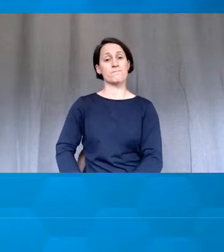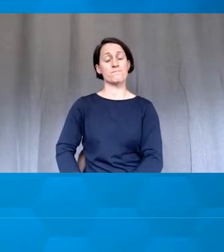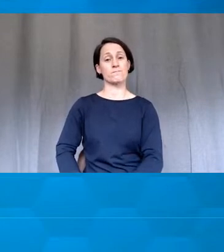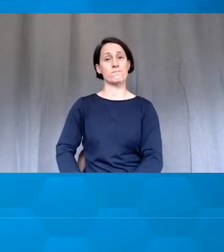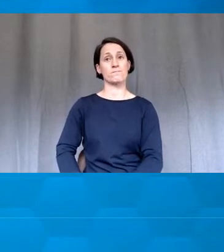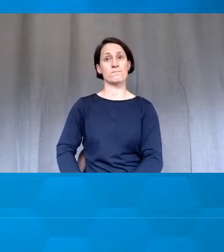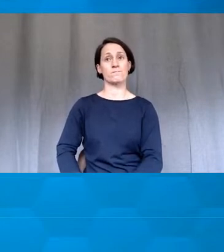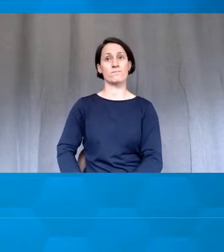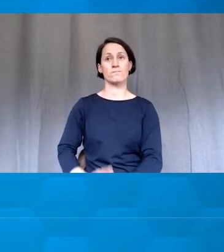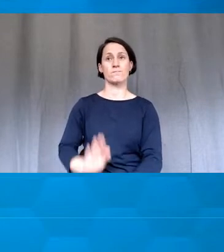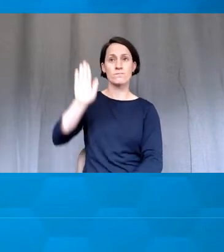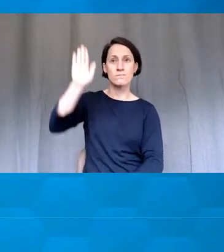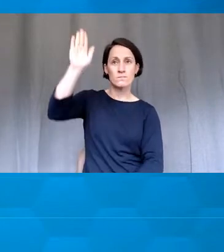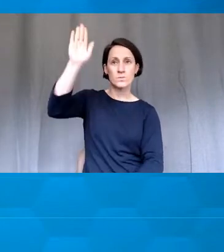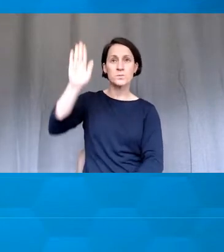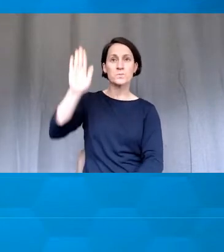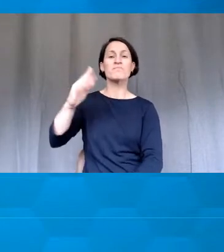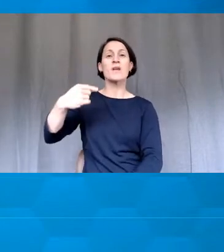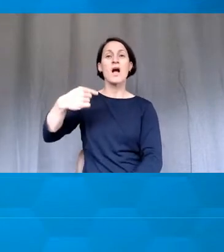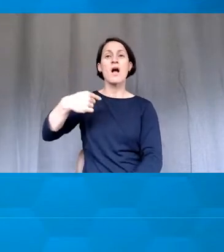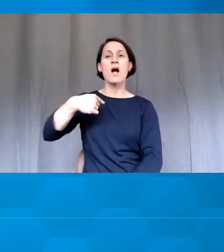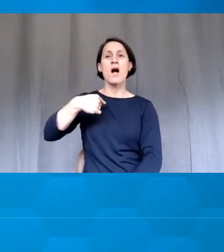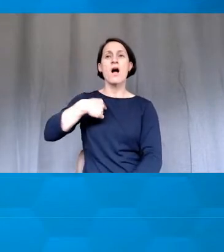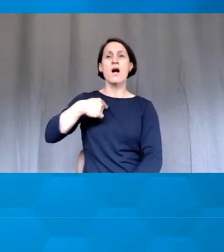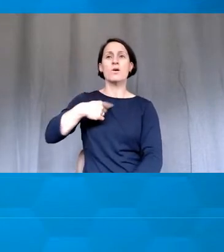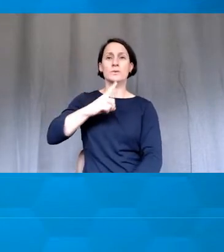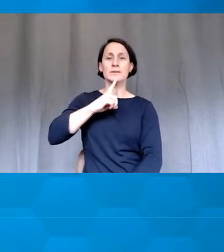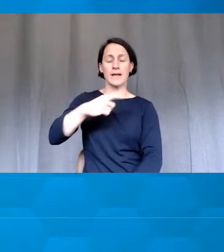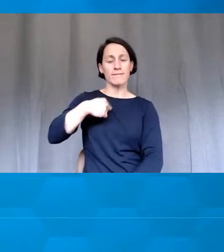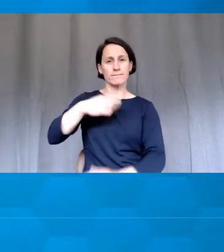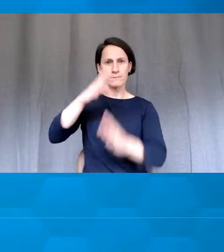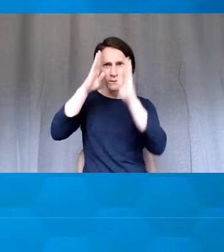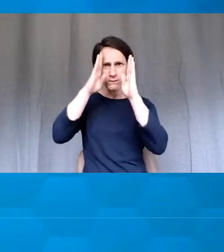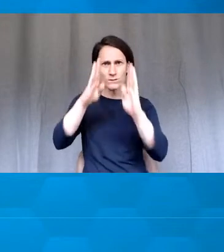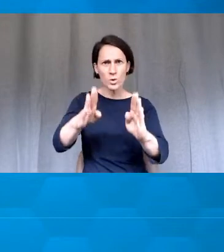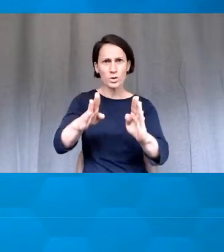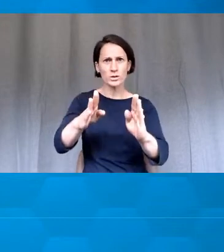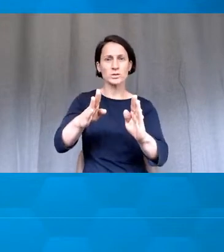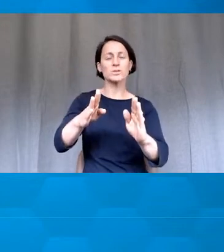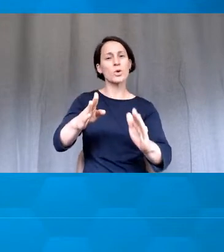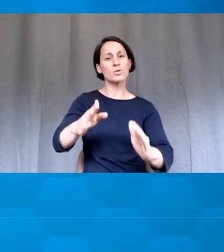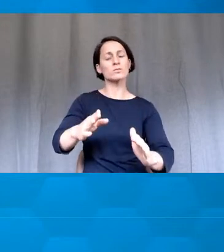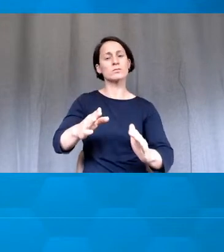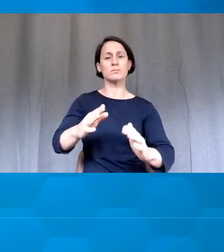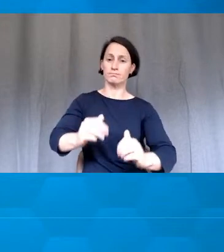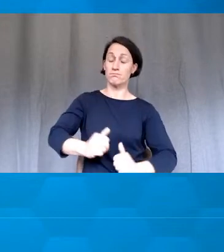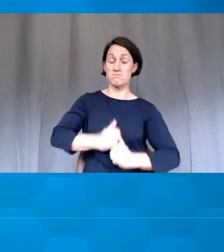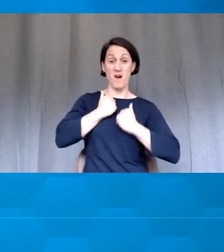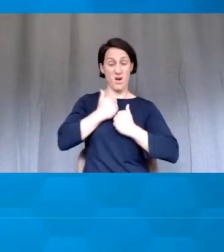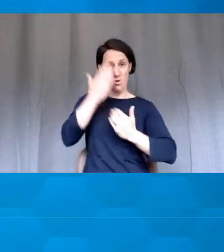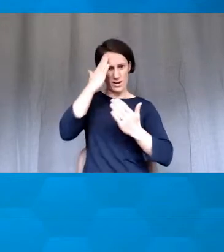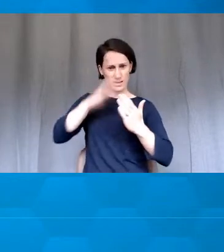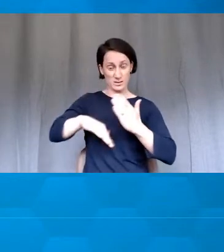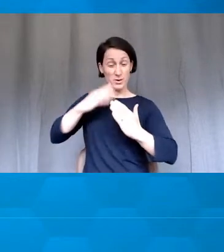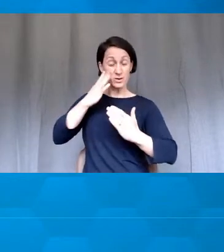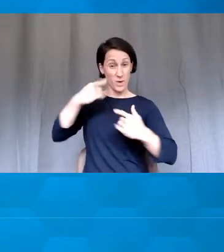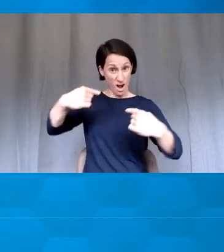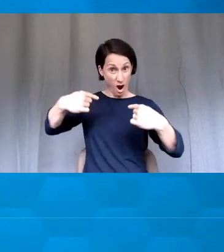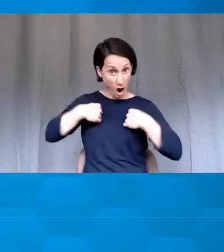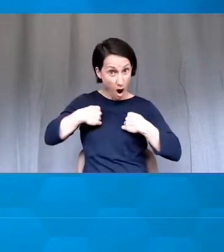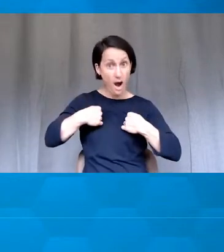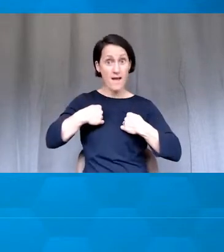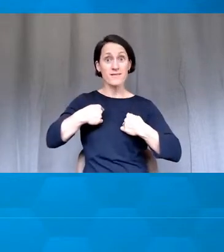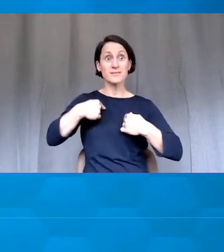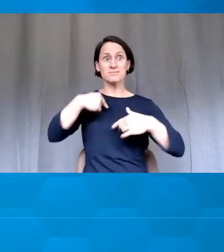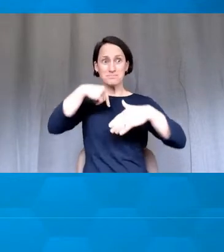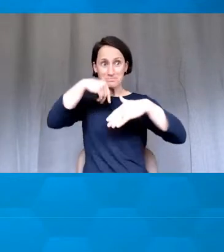Teri, I guess I would just add that I try and focus on and really lean on my own experience as a student way back when. think reflecting back